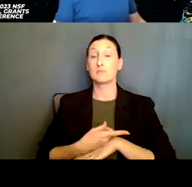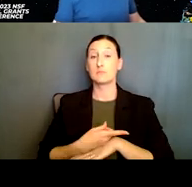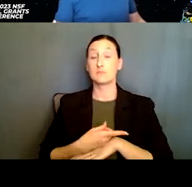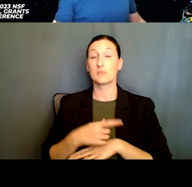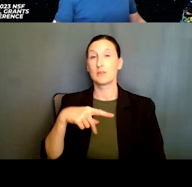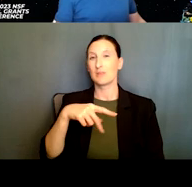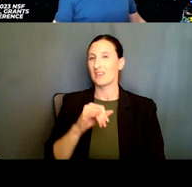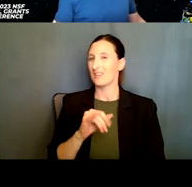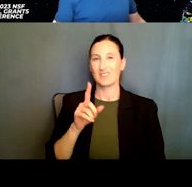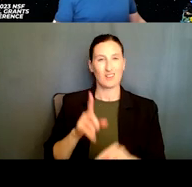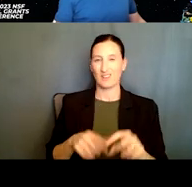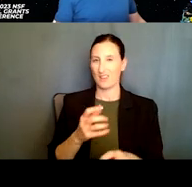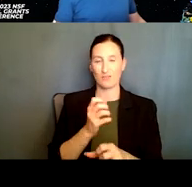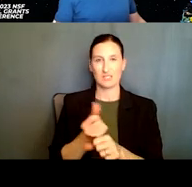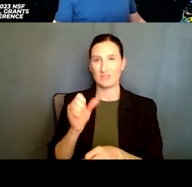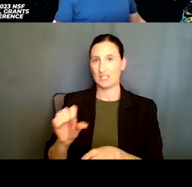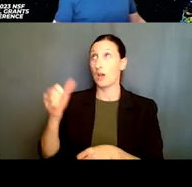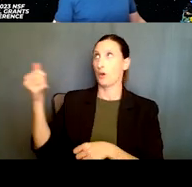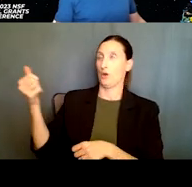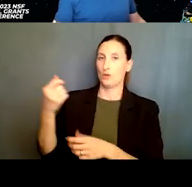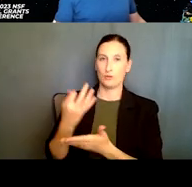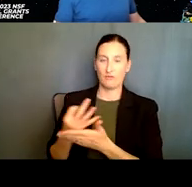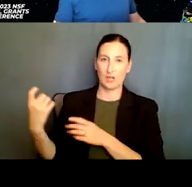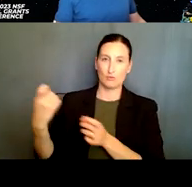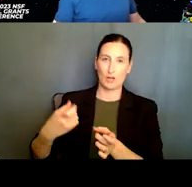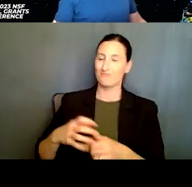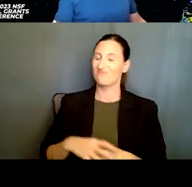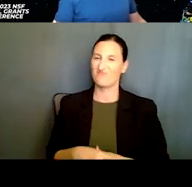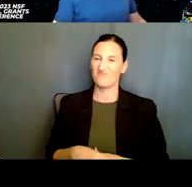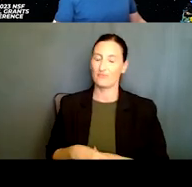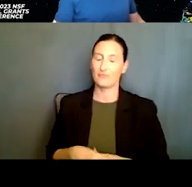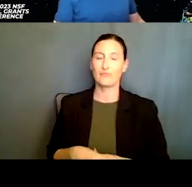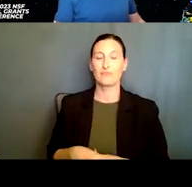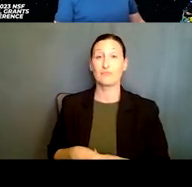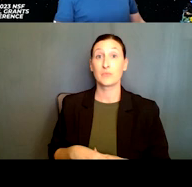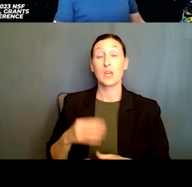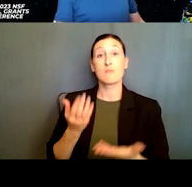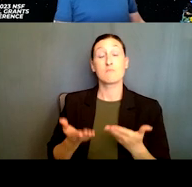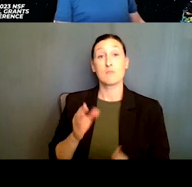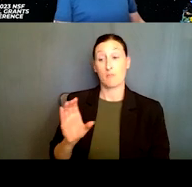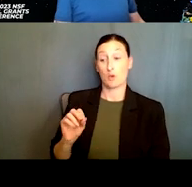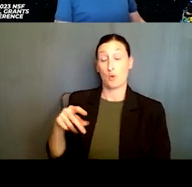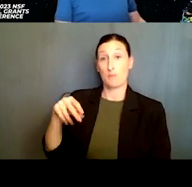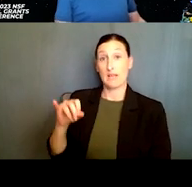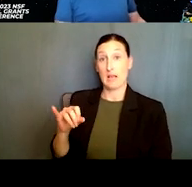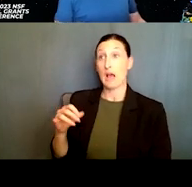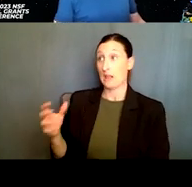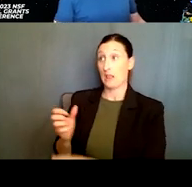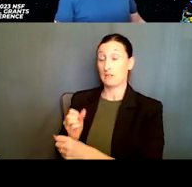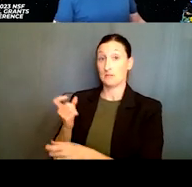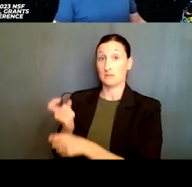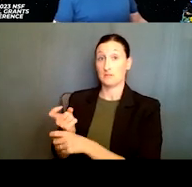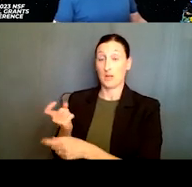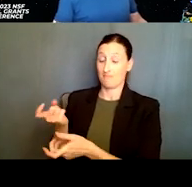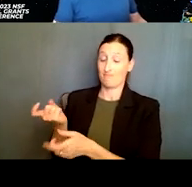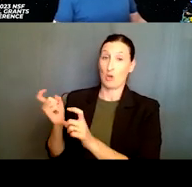may not have received any other grants, uh, as a PI. So they could be a co-PI with somebody else, but, um, the idea is to